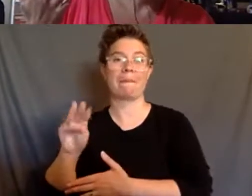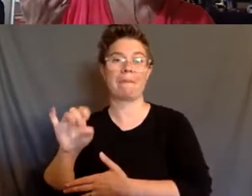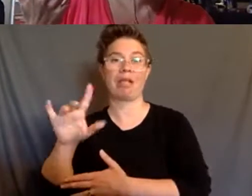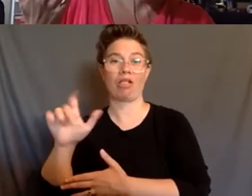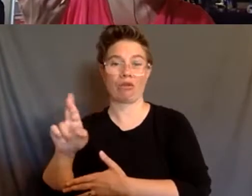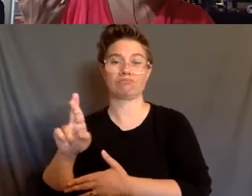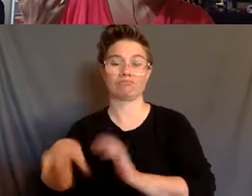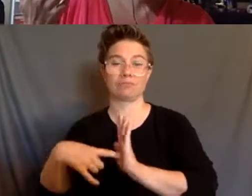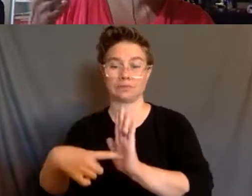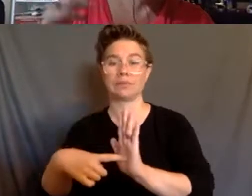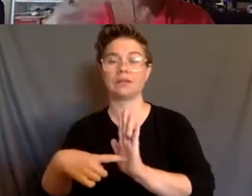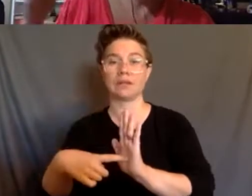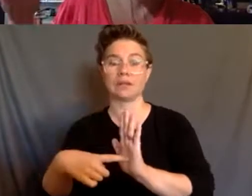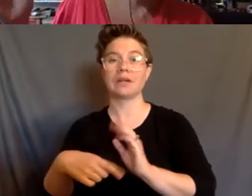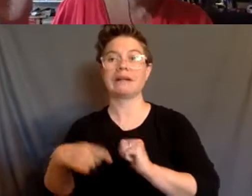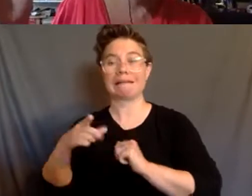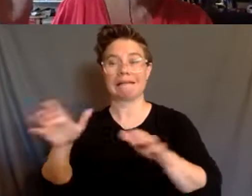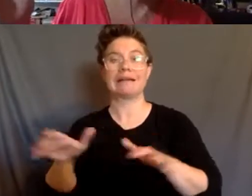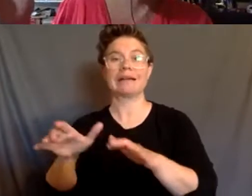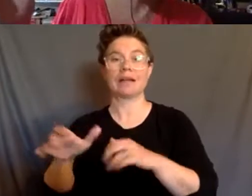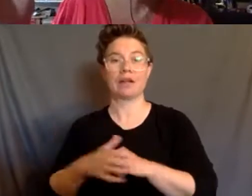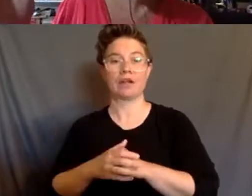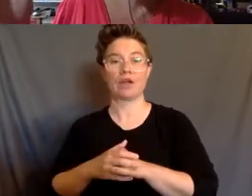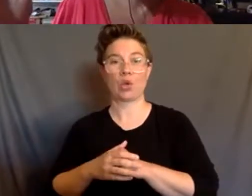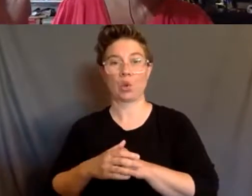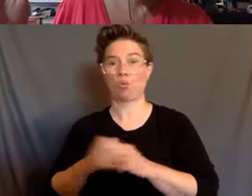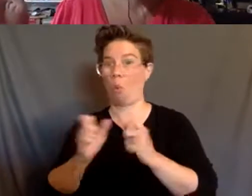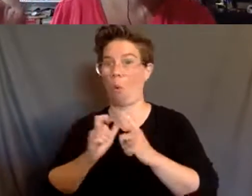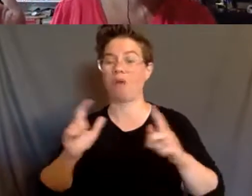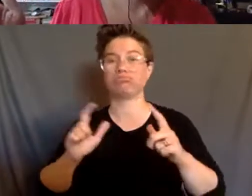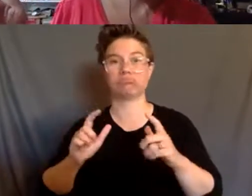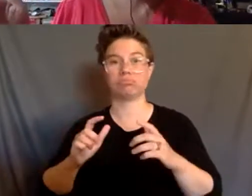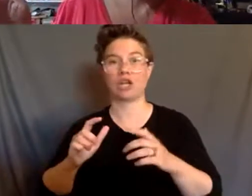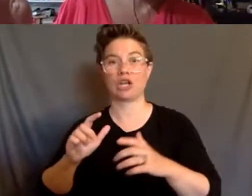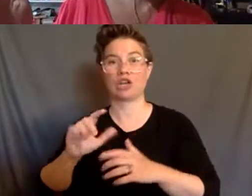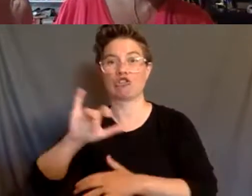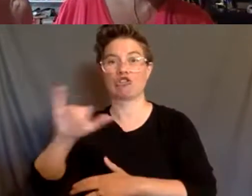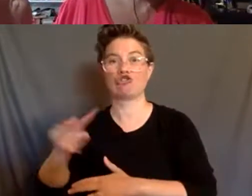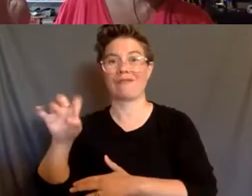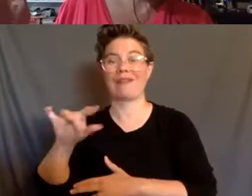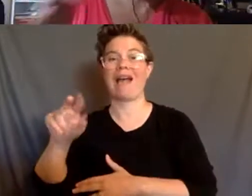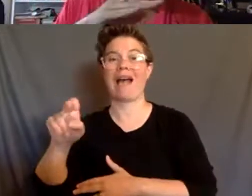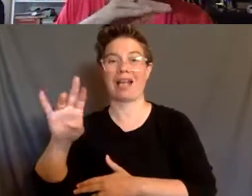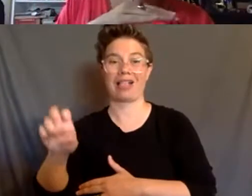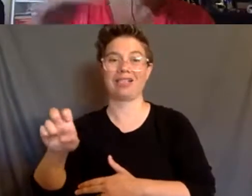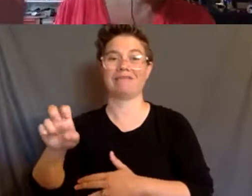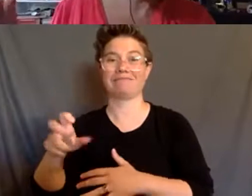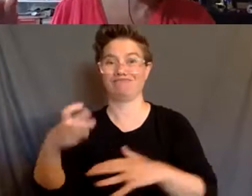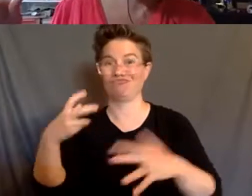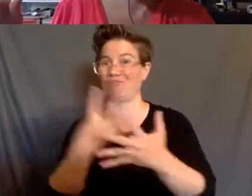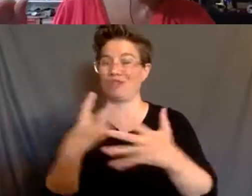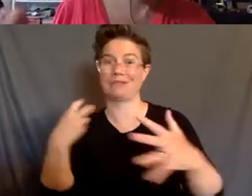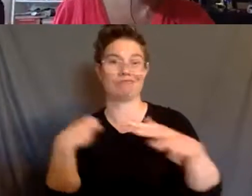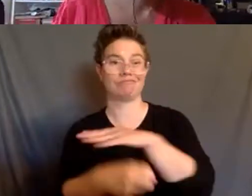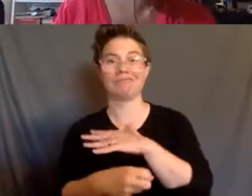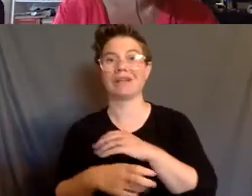did it in regards to the whole juvenile detention system in Massachusetts in the 70s. He just closed it